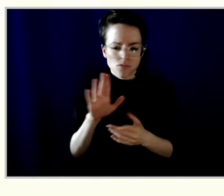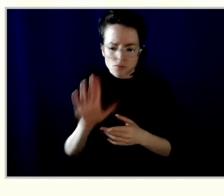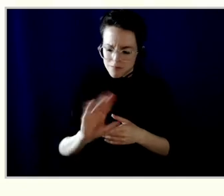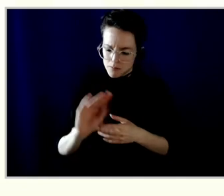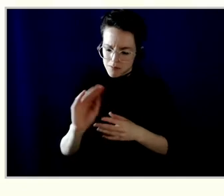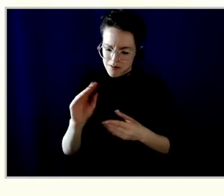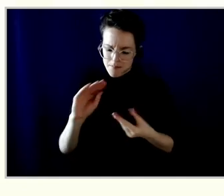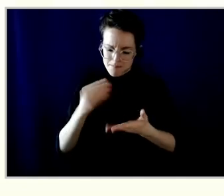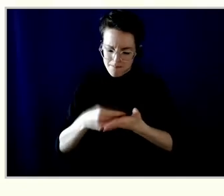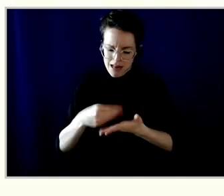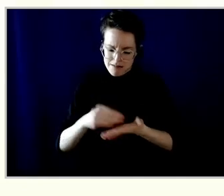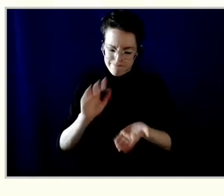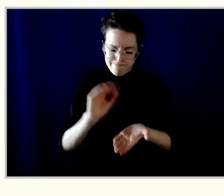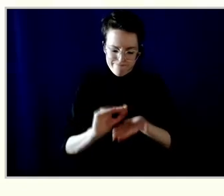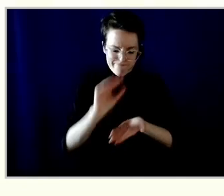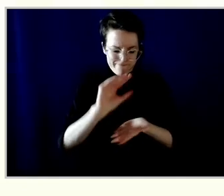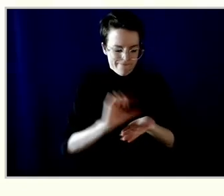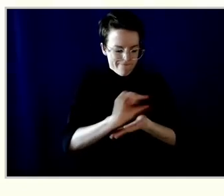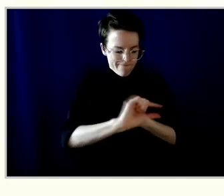Christine?